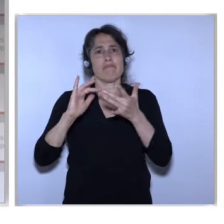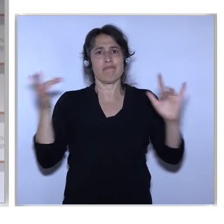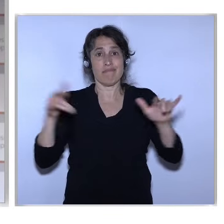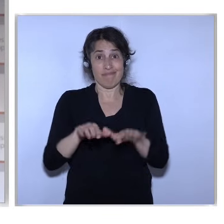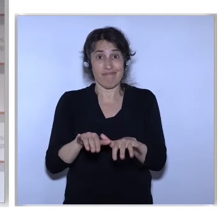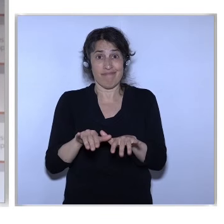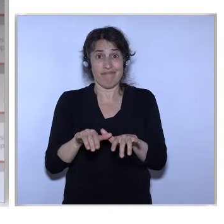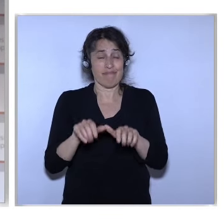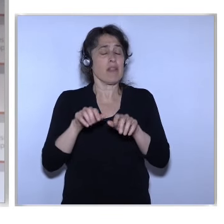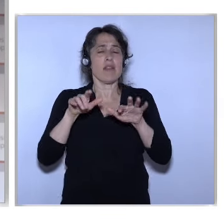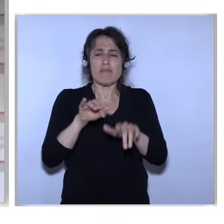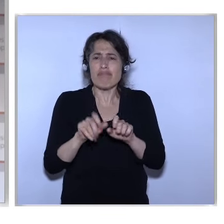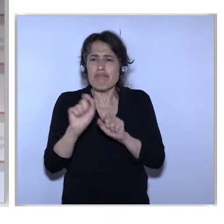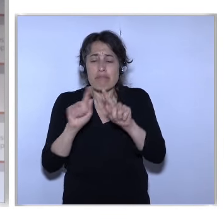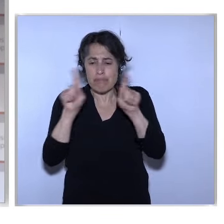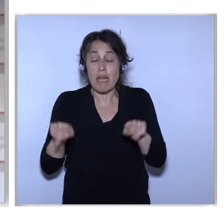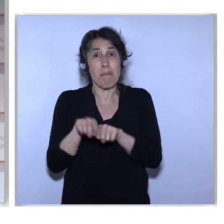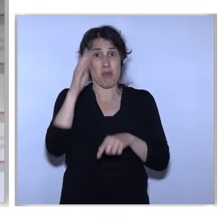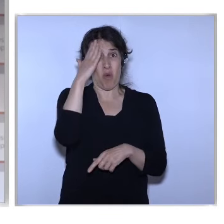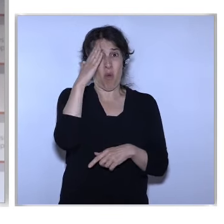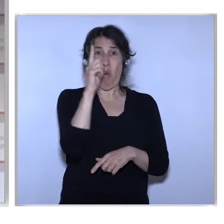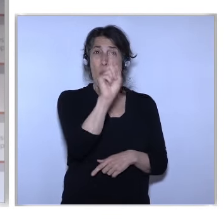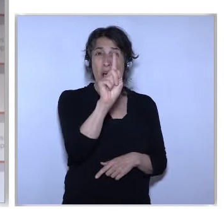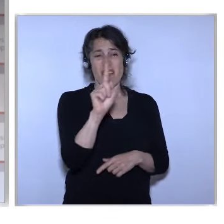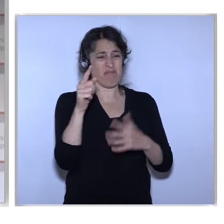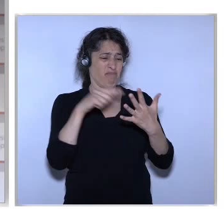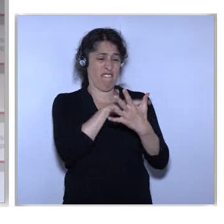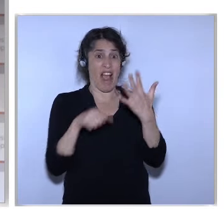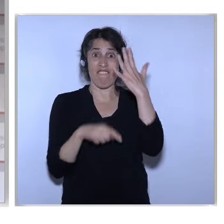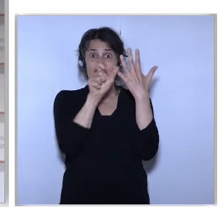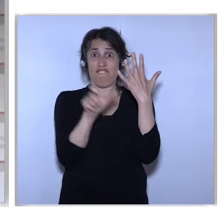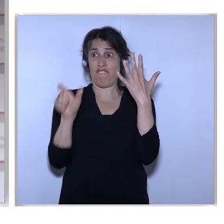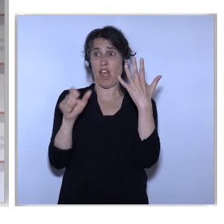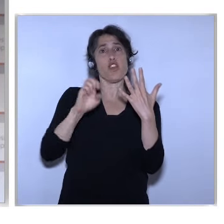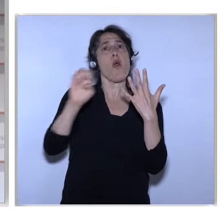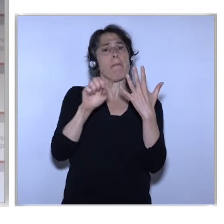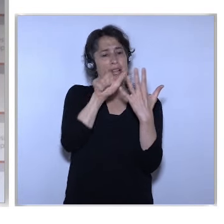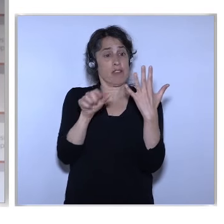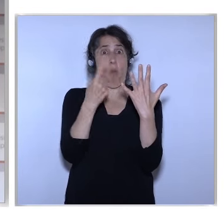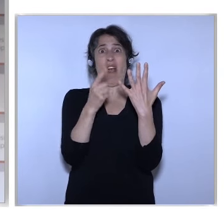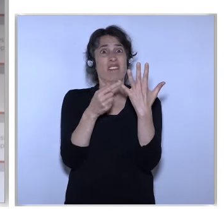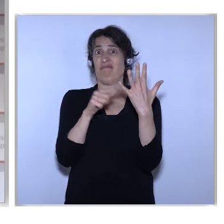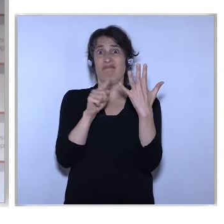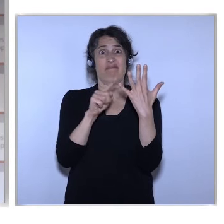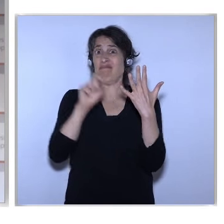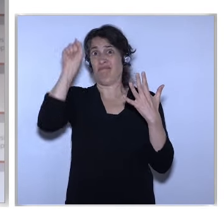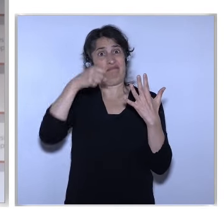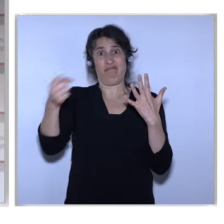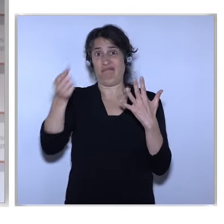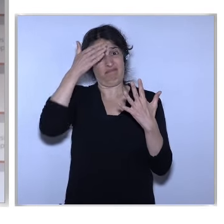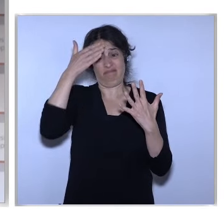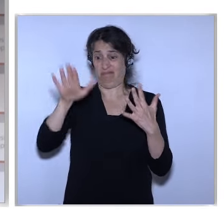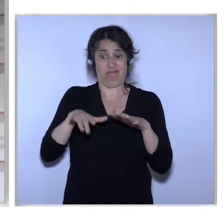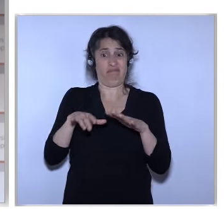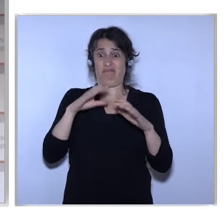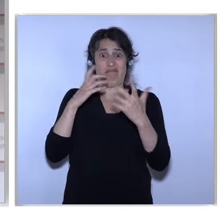Europeans Who Don't Have Those Skills And Not Just Skills But What I Just Sketched Out If You Just Take That In And Think How Would It Be